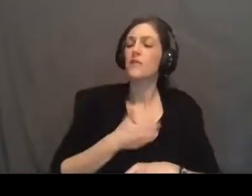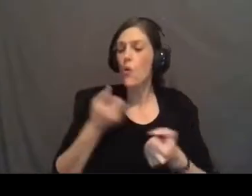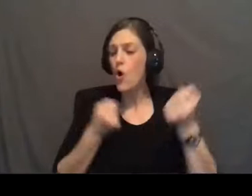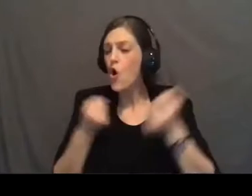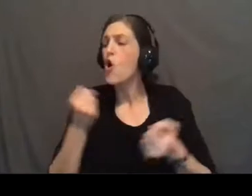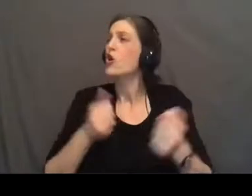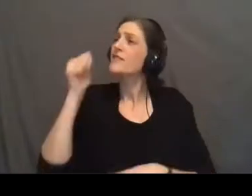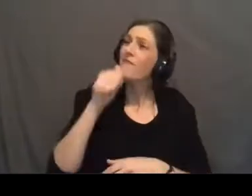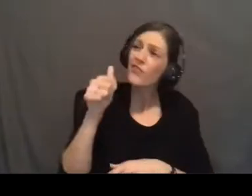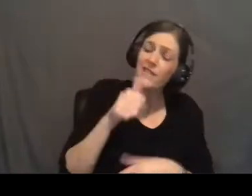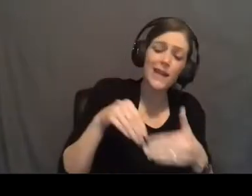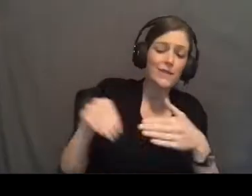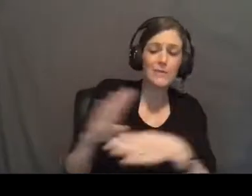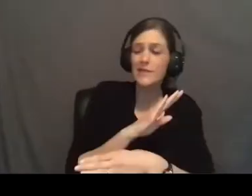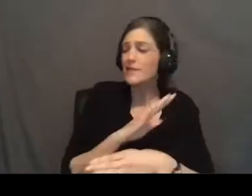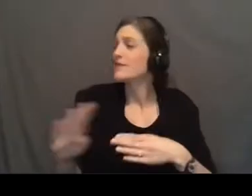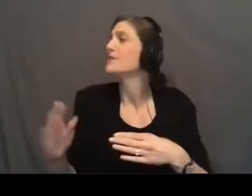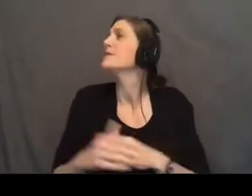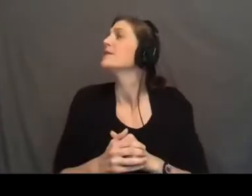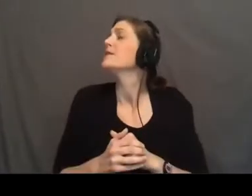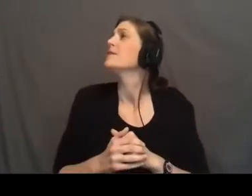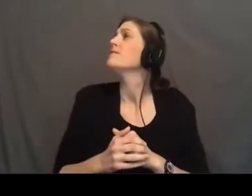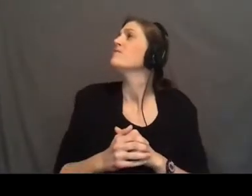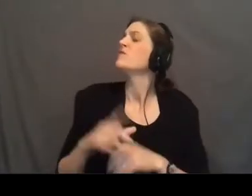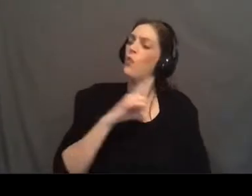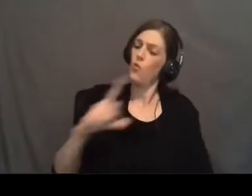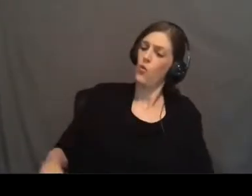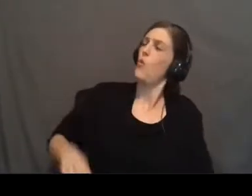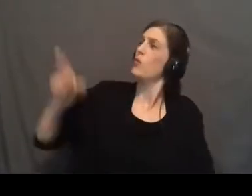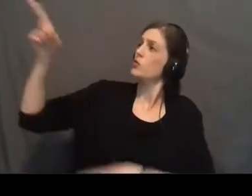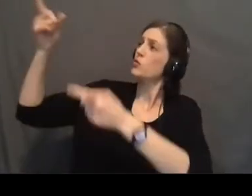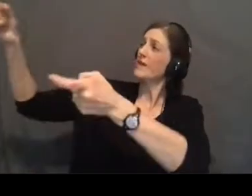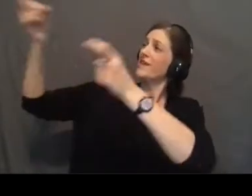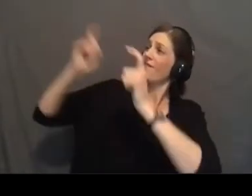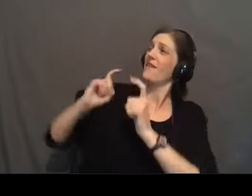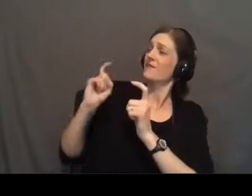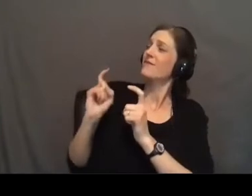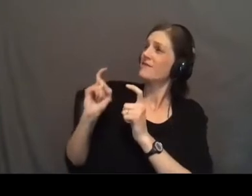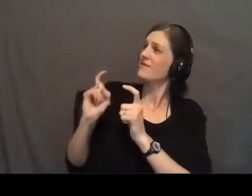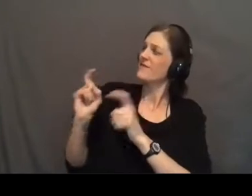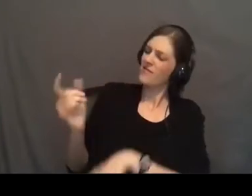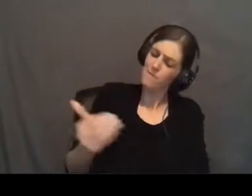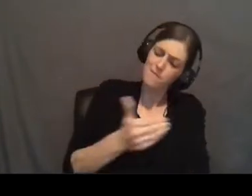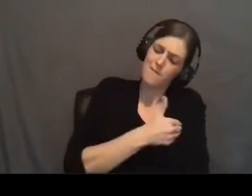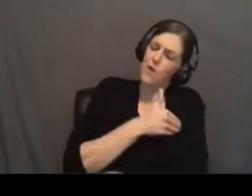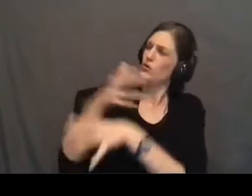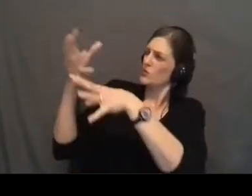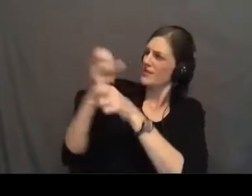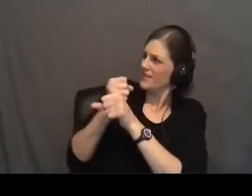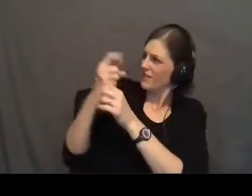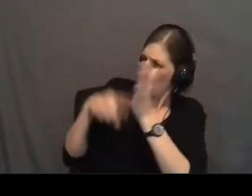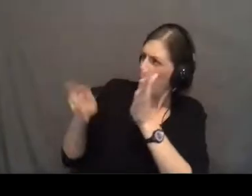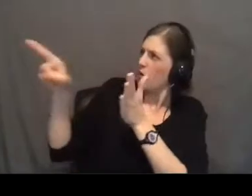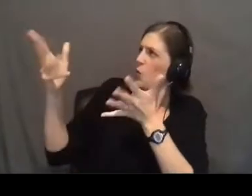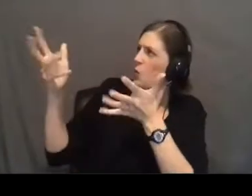our days, in our busyness. So Lord, would you give us the power to receive what it is that you